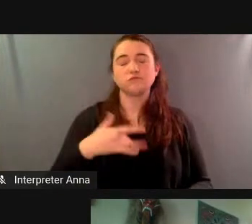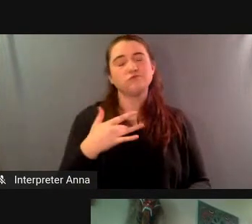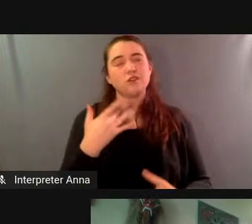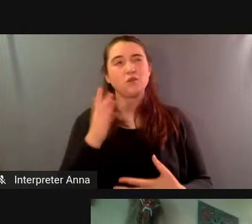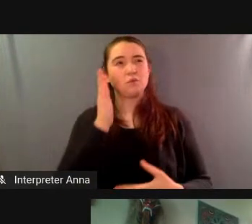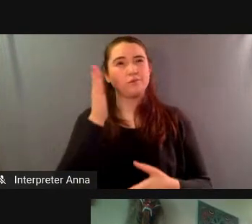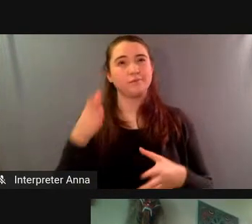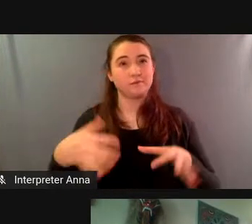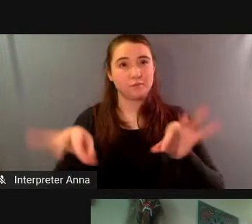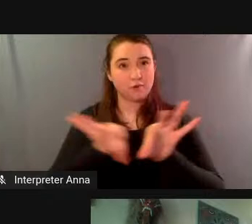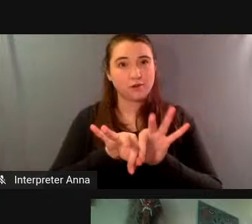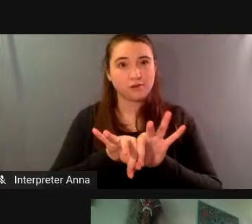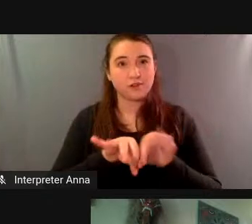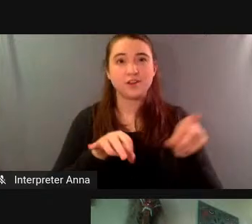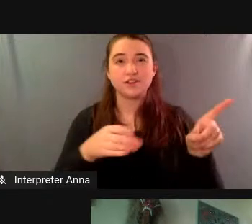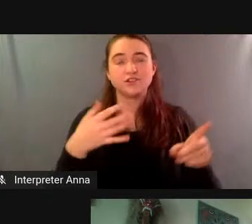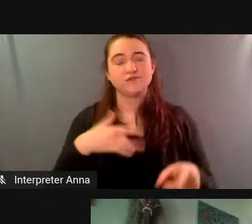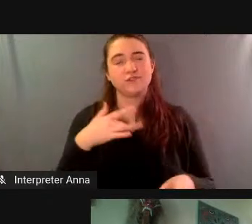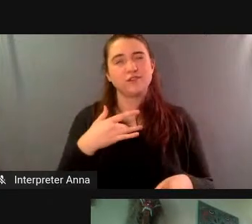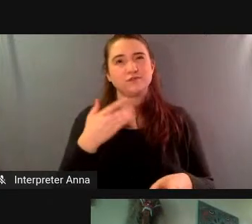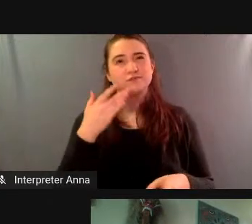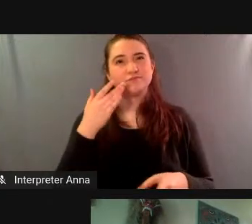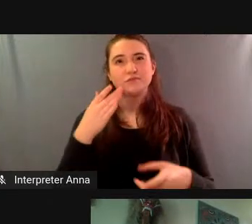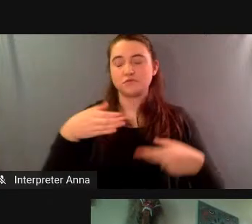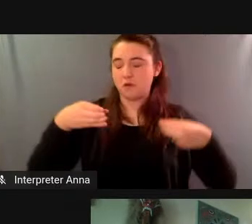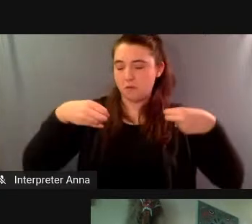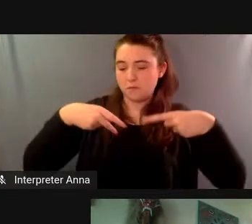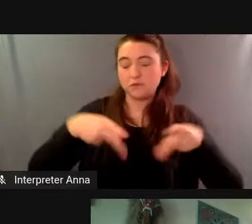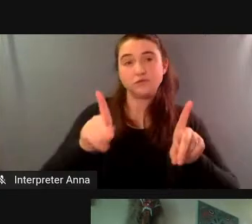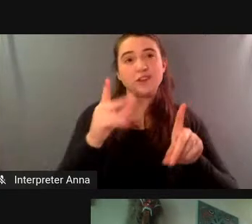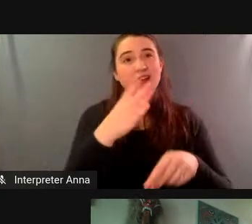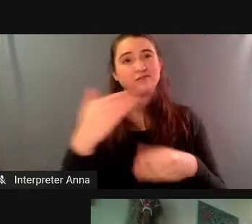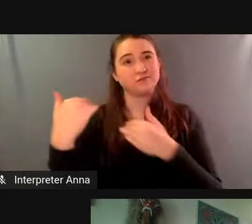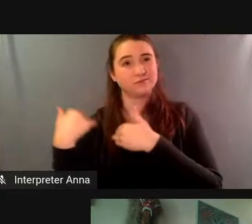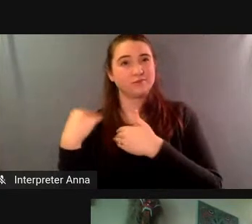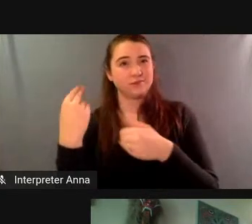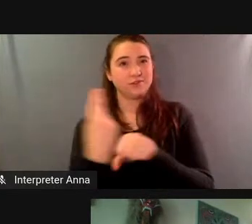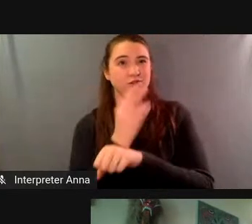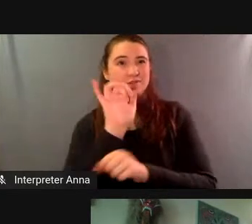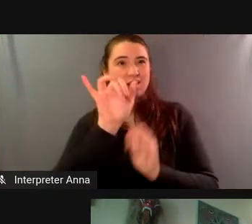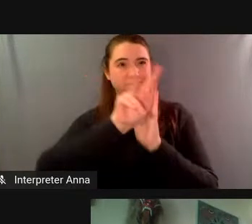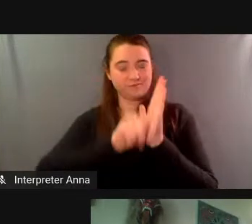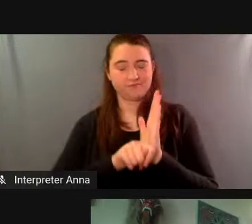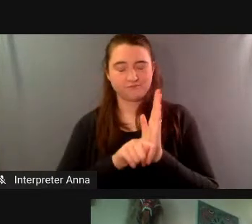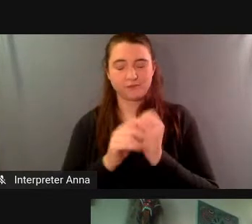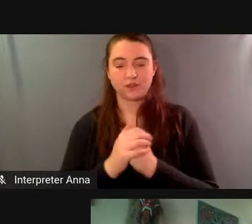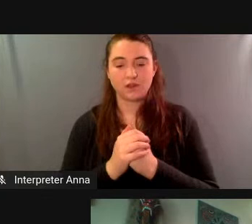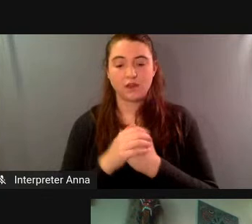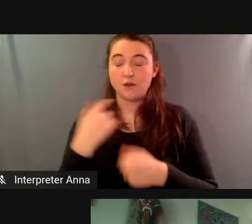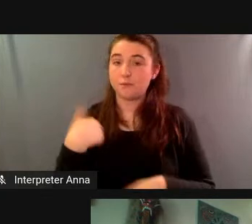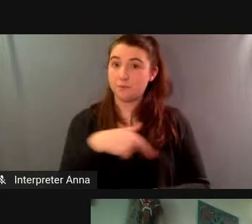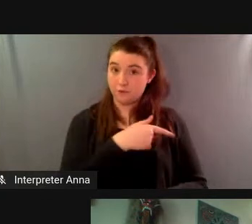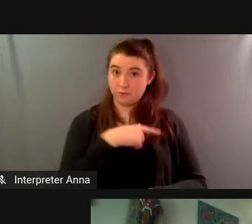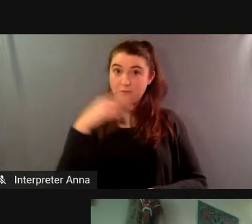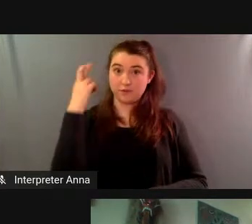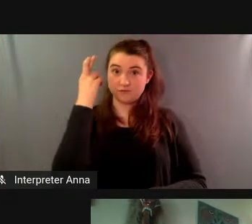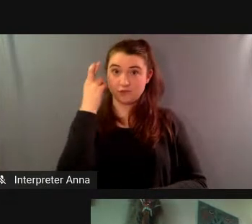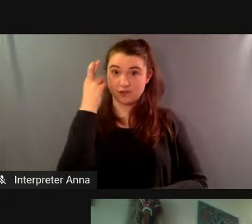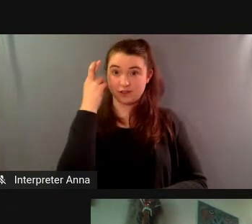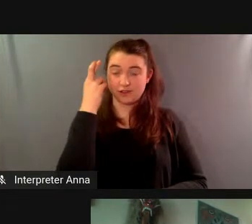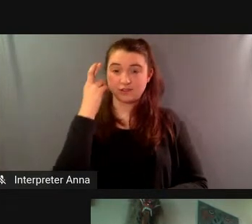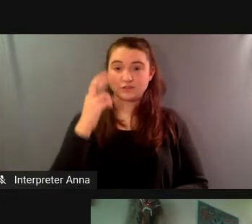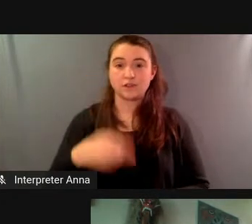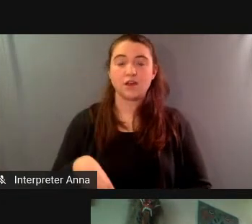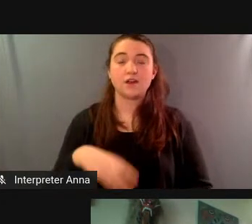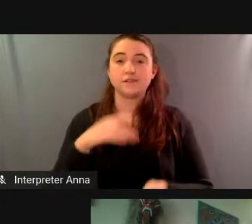it felt like such a great opportunity and also a big responsibility to use that material but then we realized that the biospherian dr roy walford